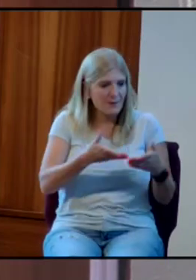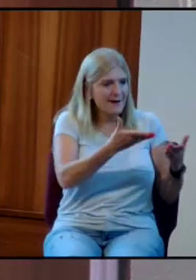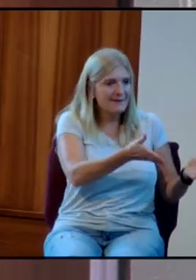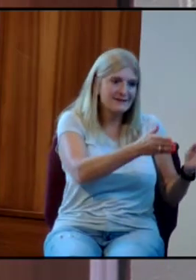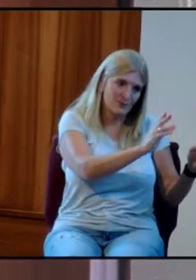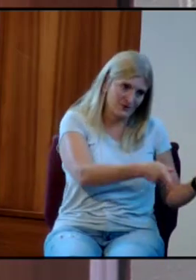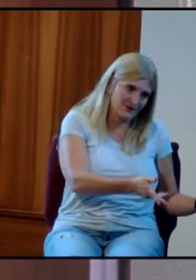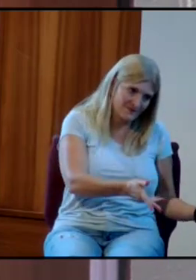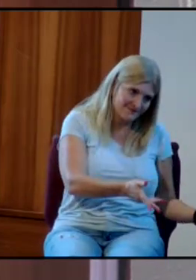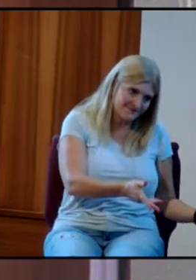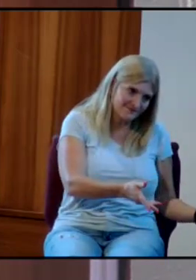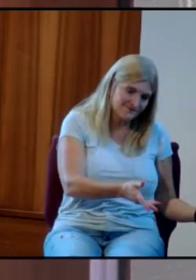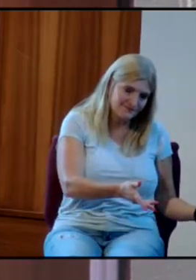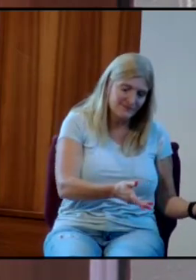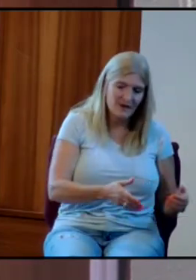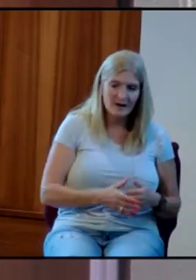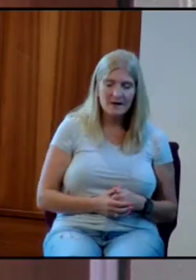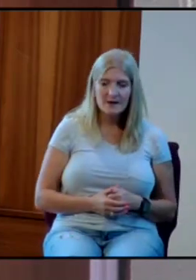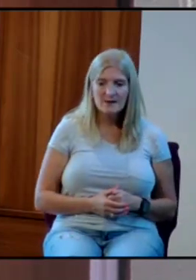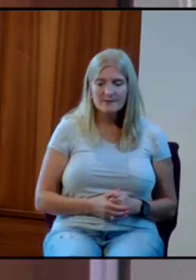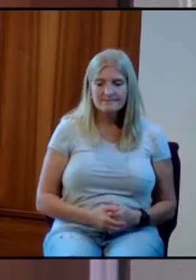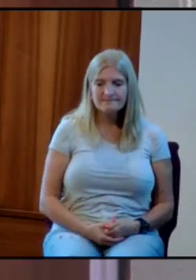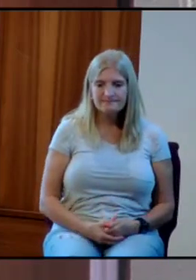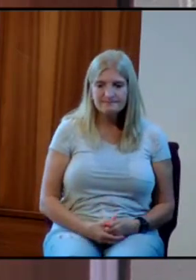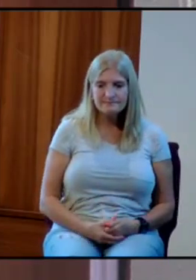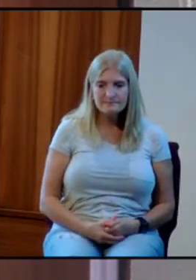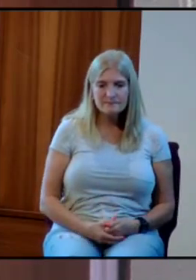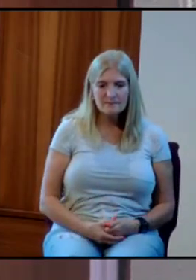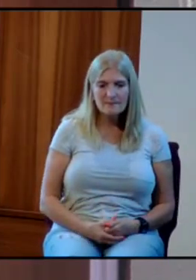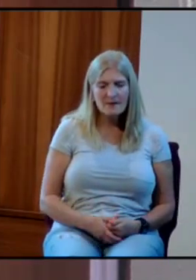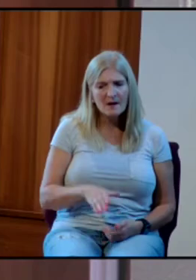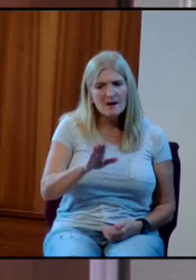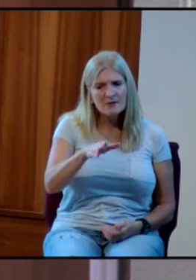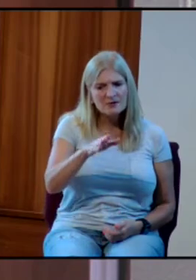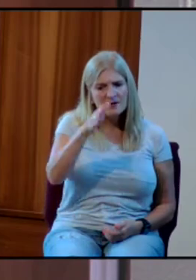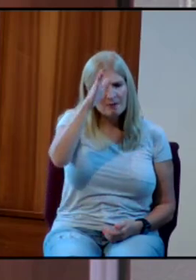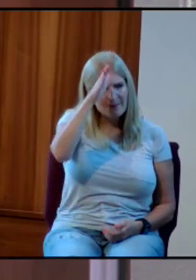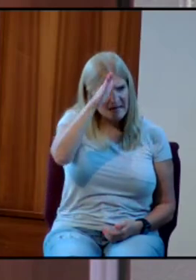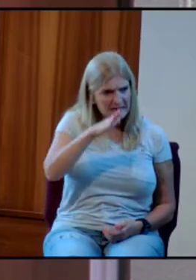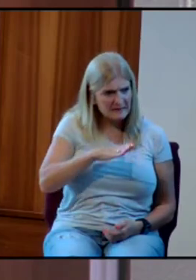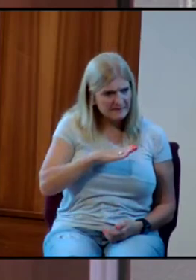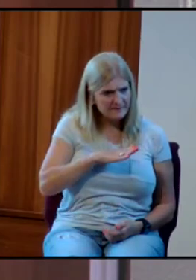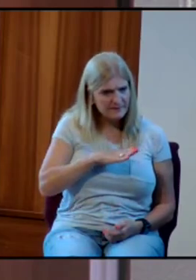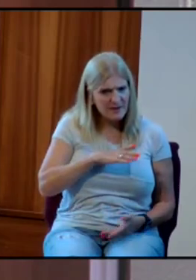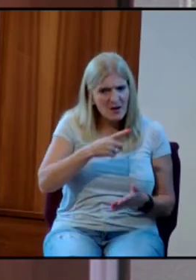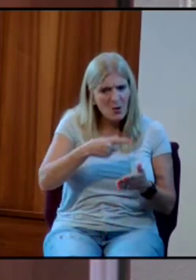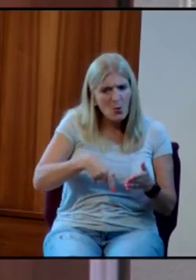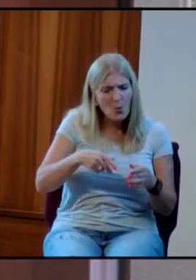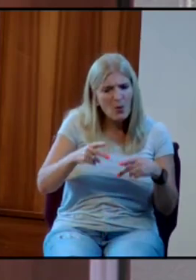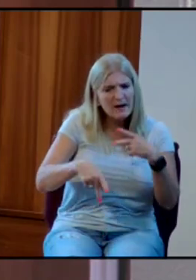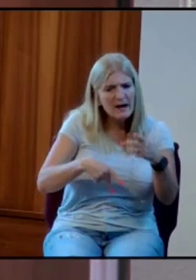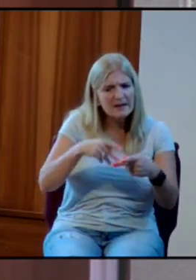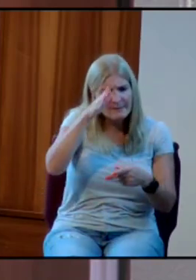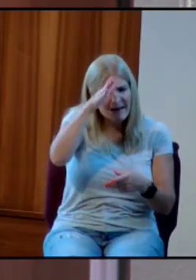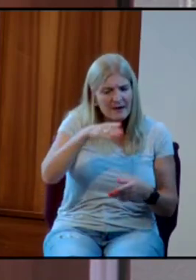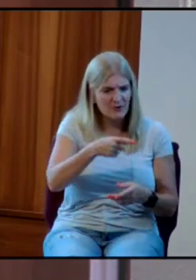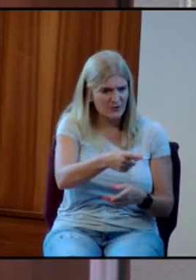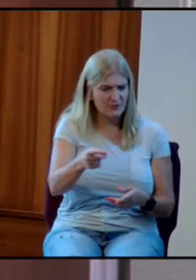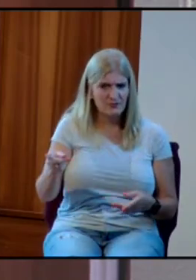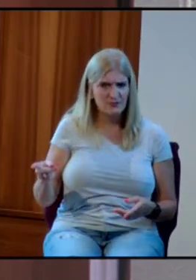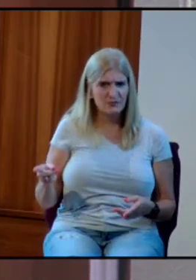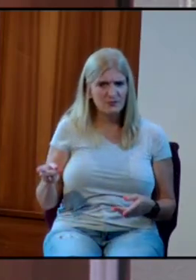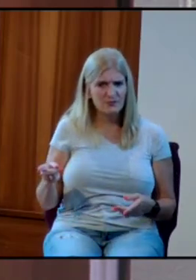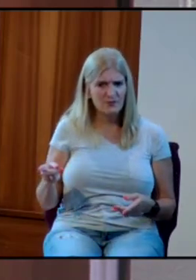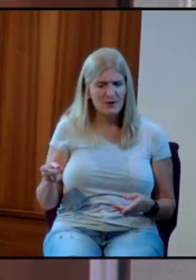I want to get a little more pushy. Brother, what kind of man do you really want to be? Do you want to be a man